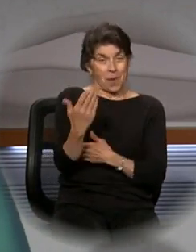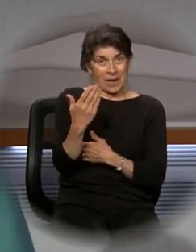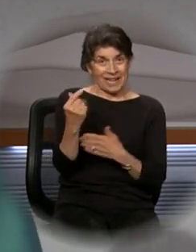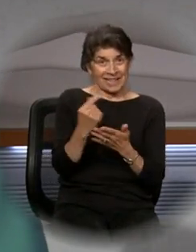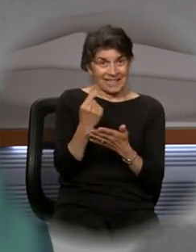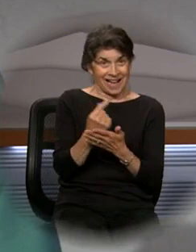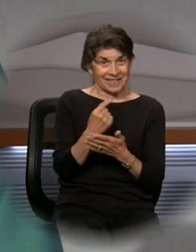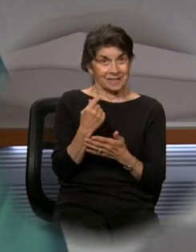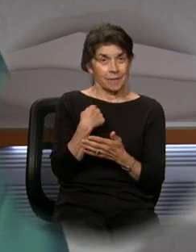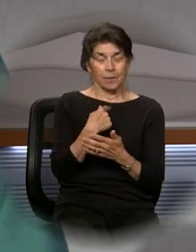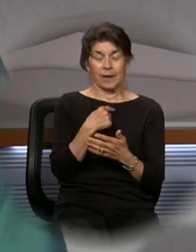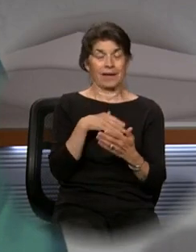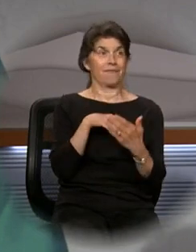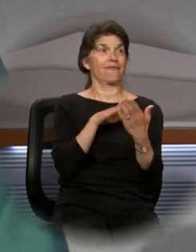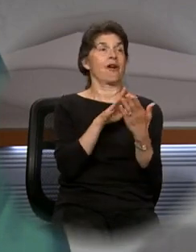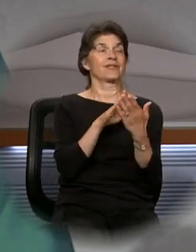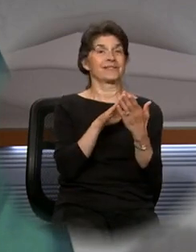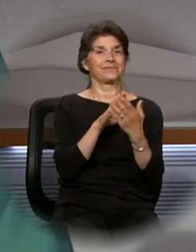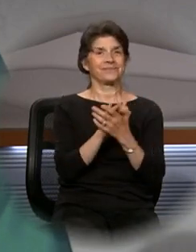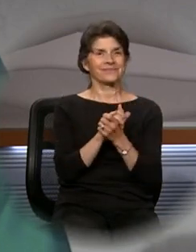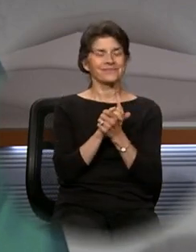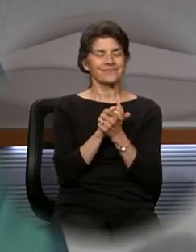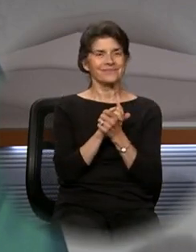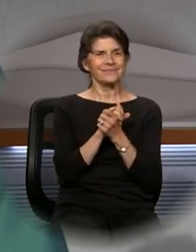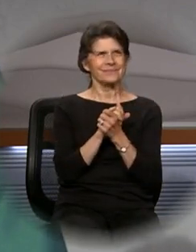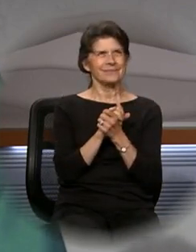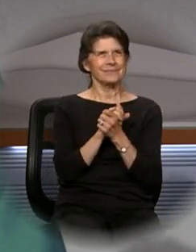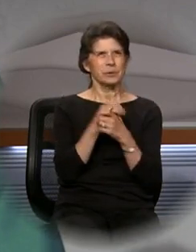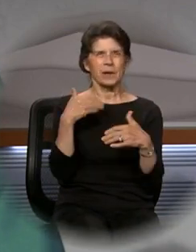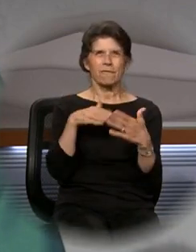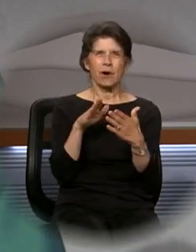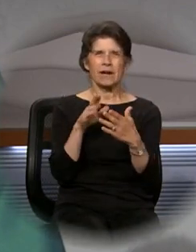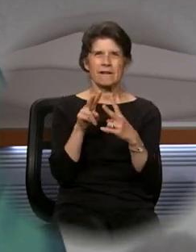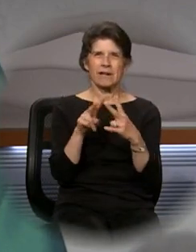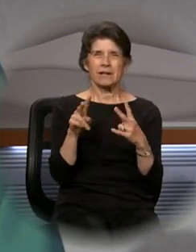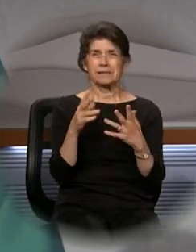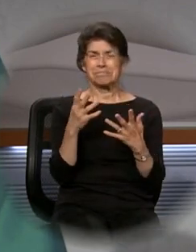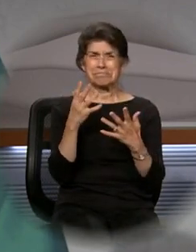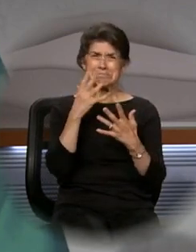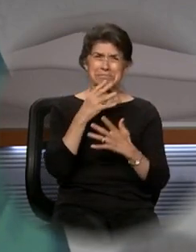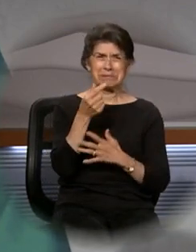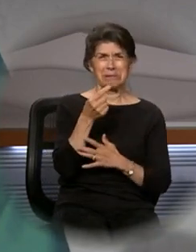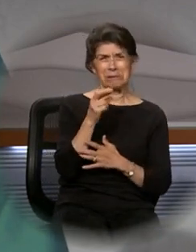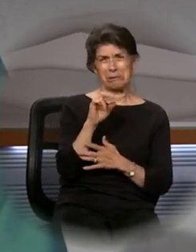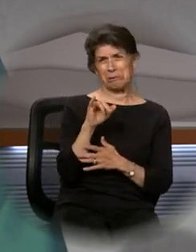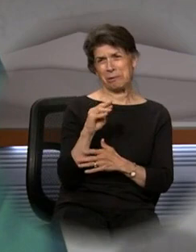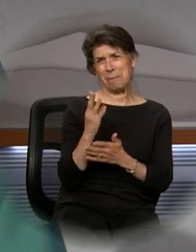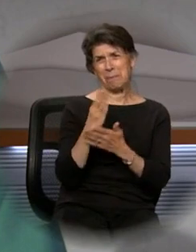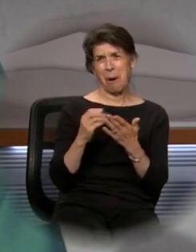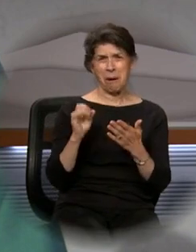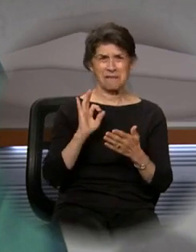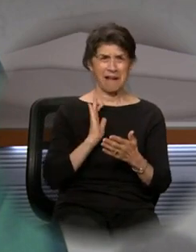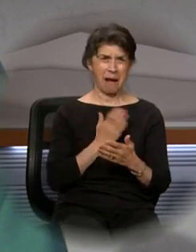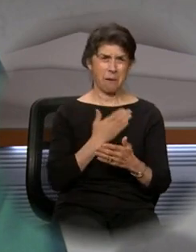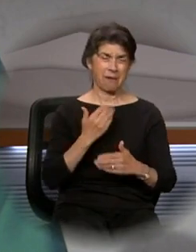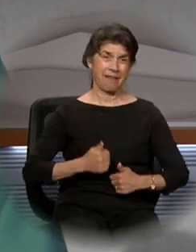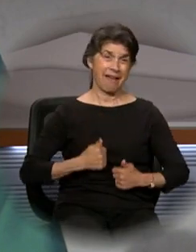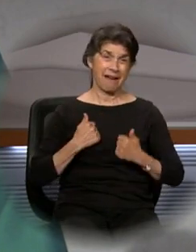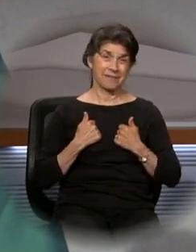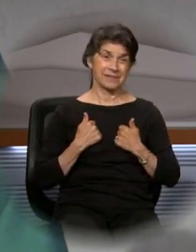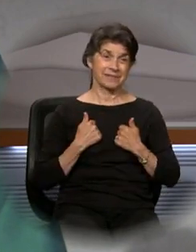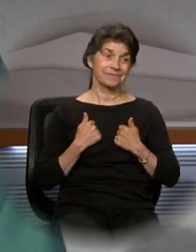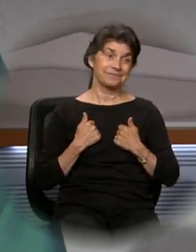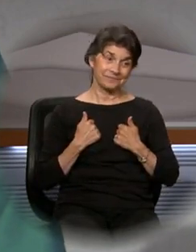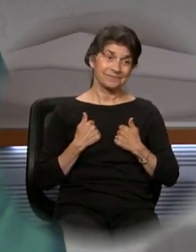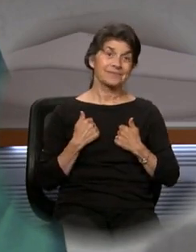we confront, and actually all the readings, we confront a very kind of a grim, inevitable aspect of all of our lives, that